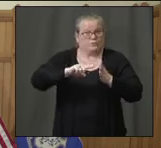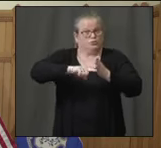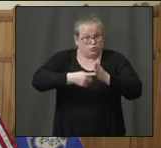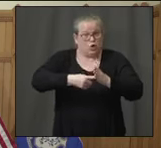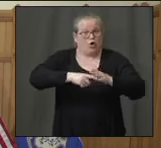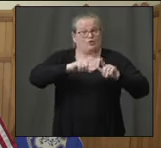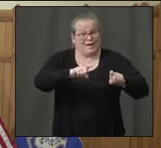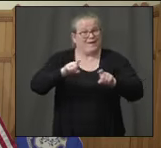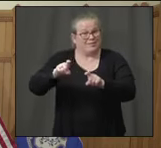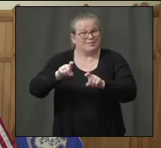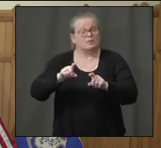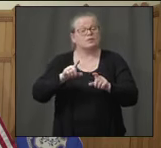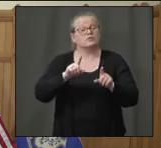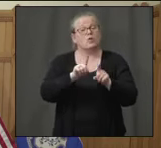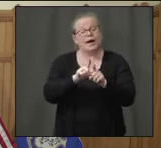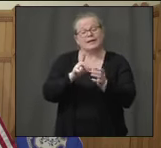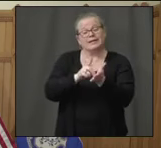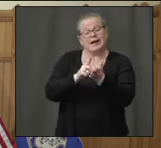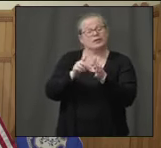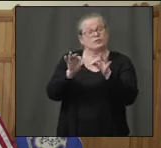parts of this antibody test,